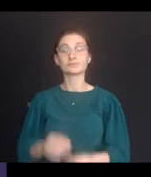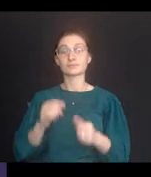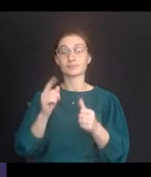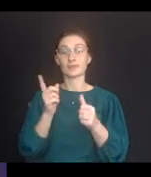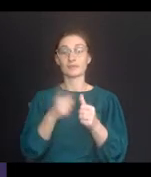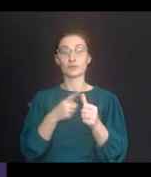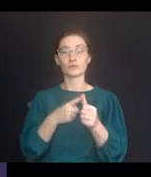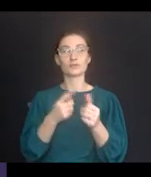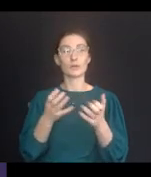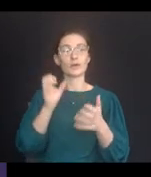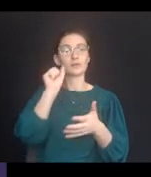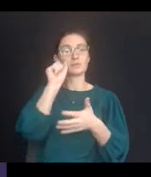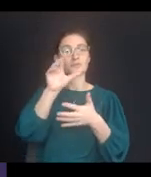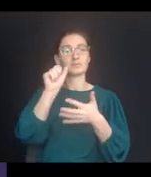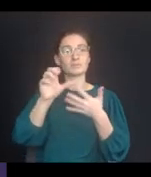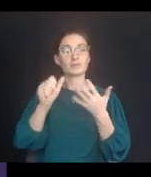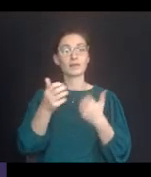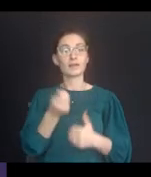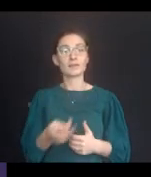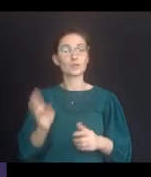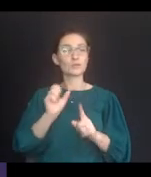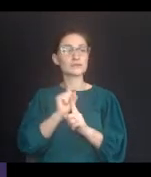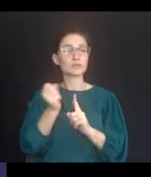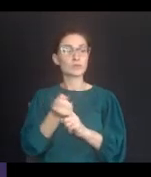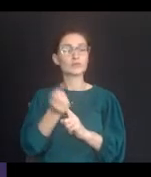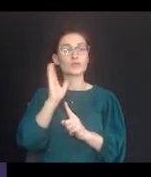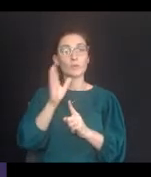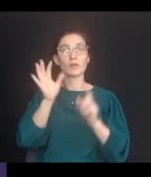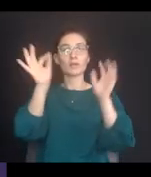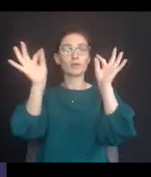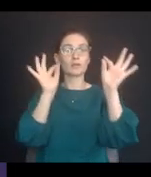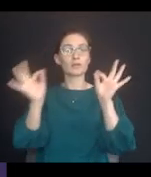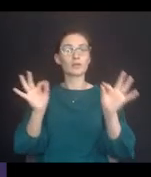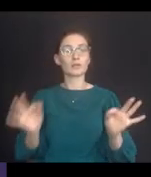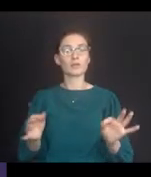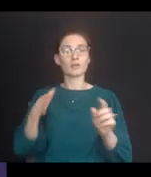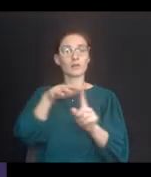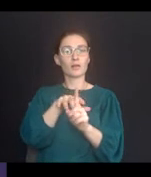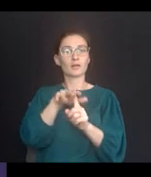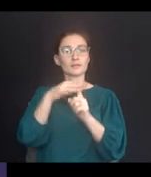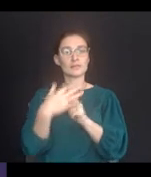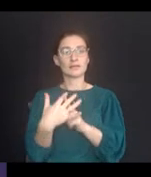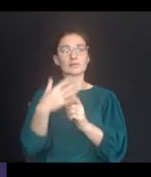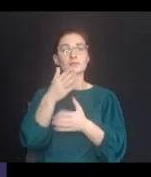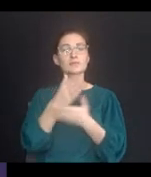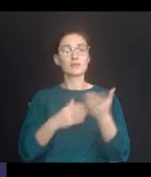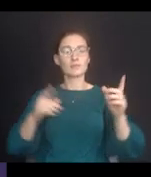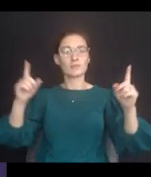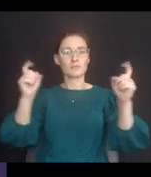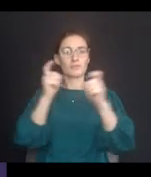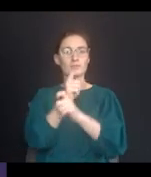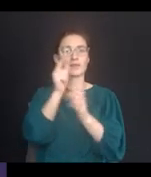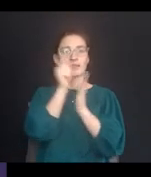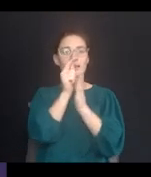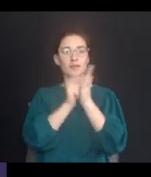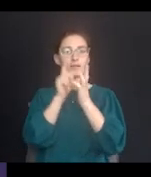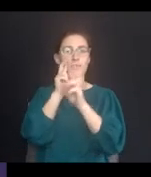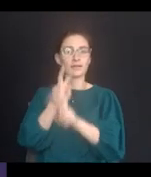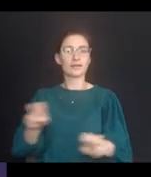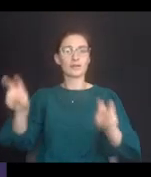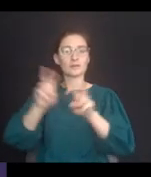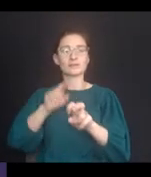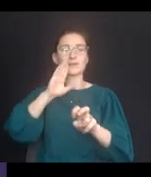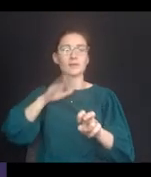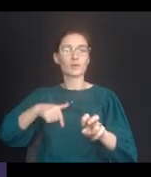But first, I'd like to go over some hypotheticals that will help illustrate and put into context some of these complex legal